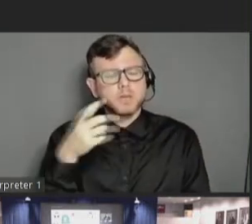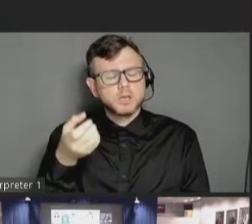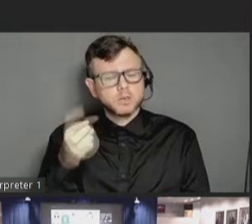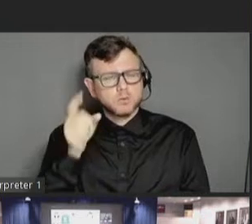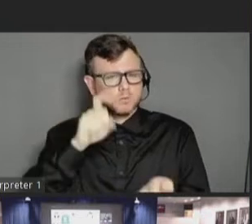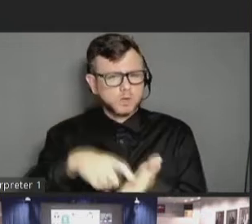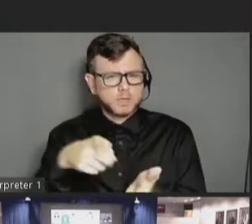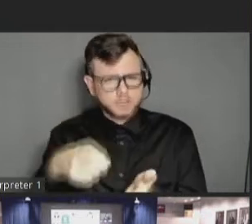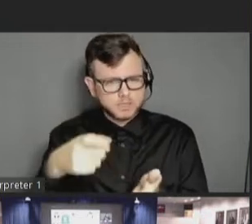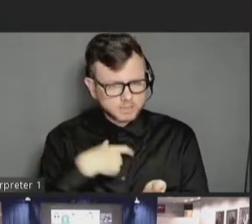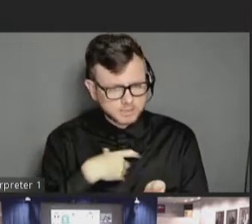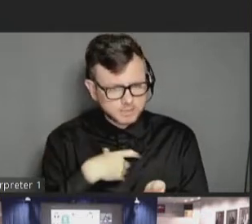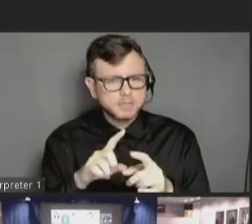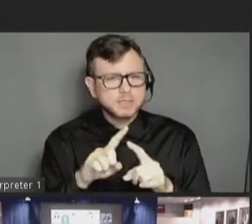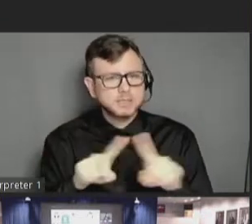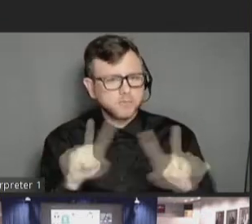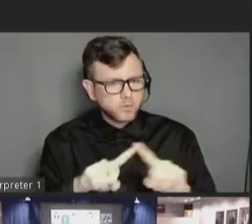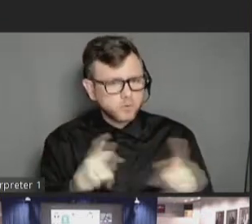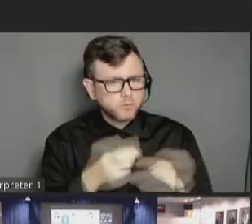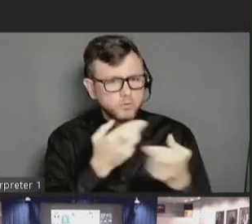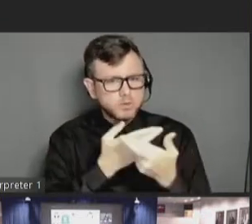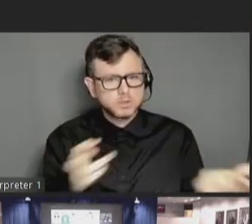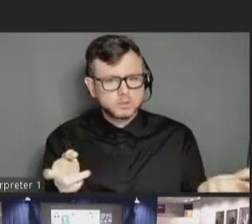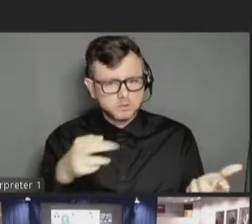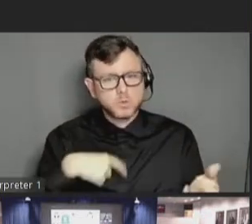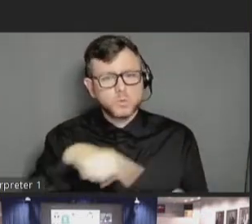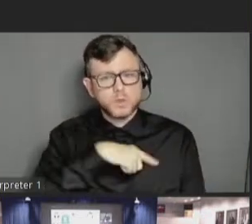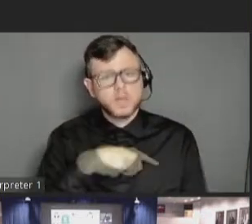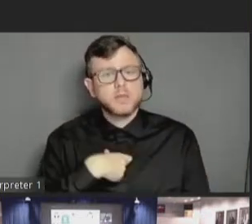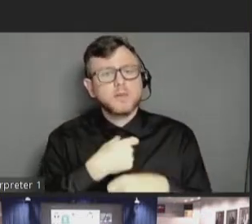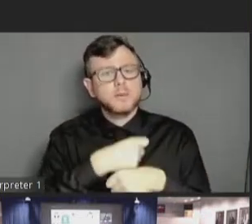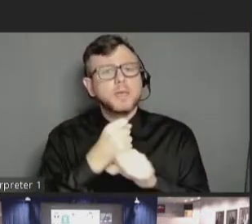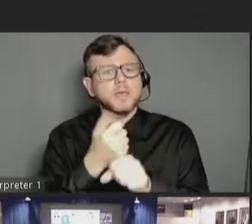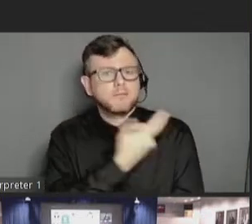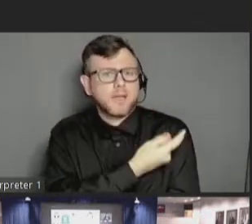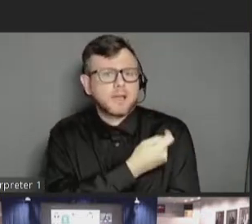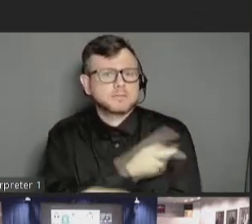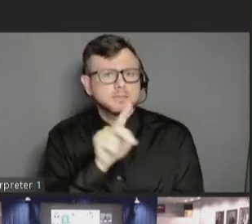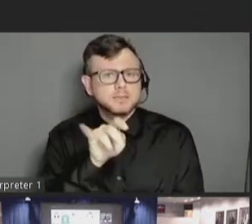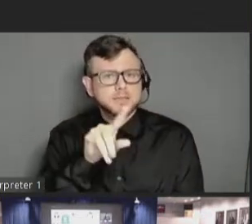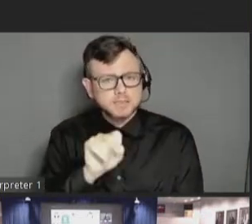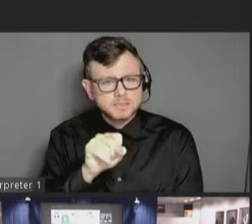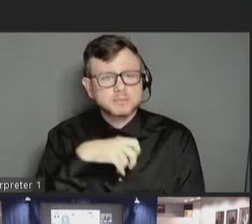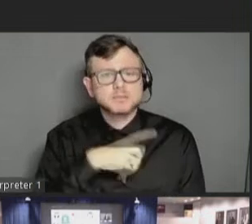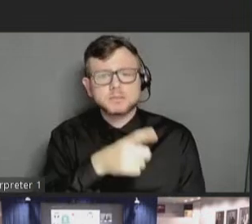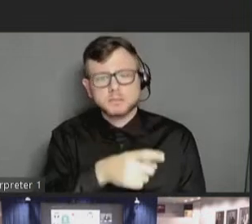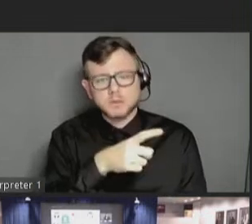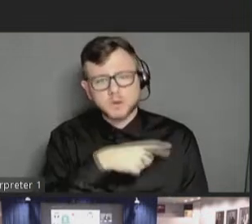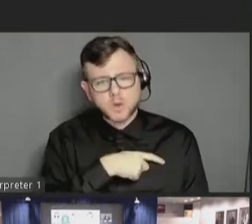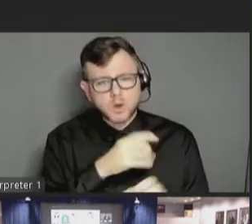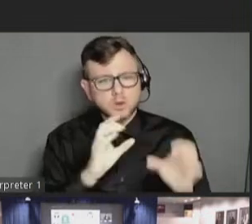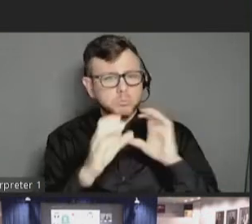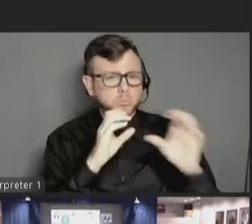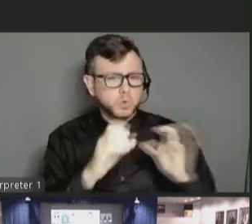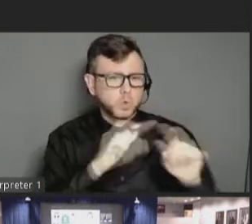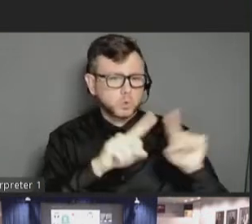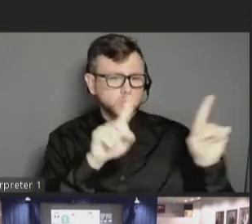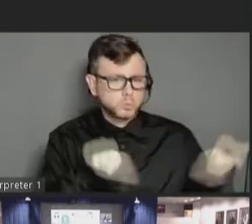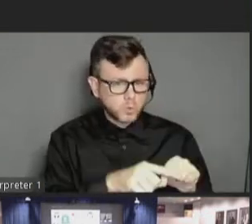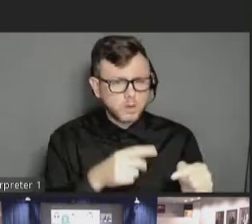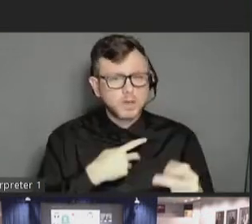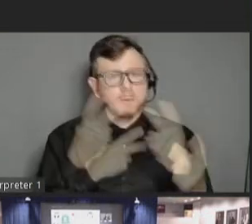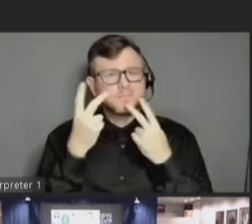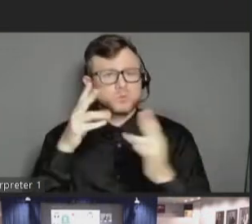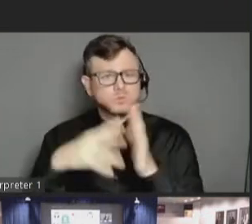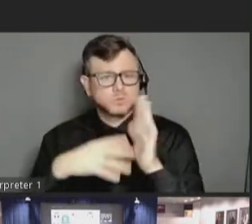designed accessible vaccine kits. In addition to our communication board, visual schedules, and social stories that you've already seen, our